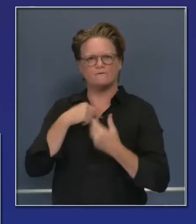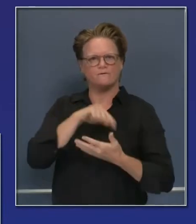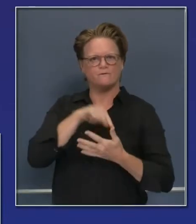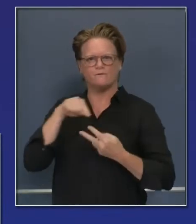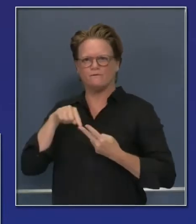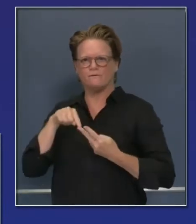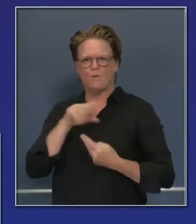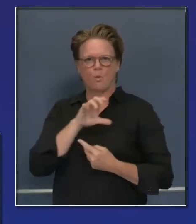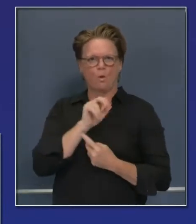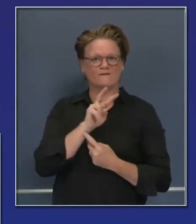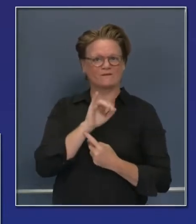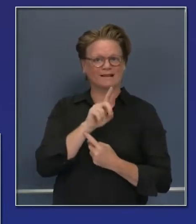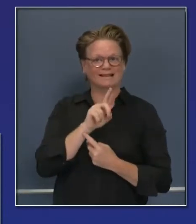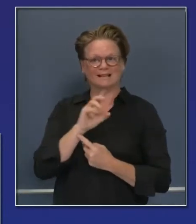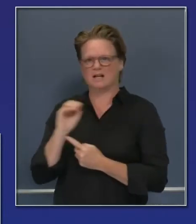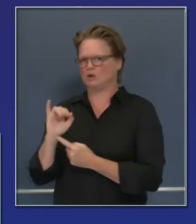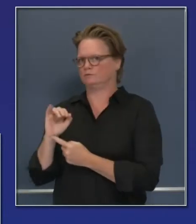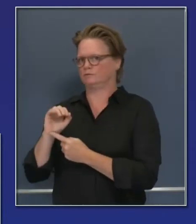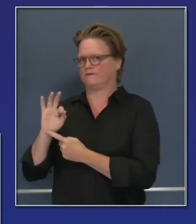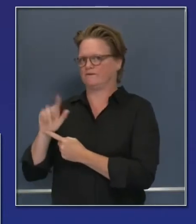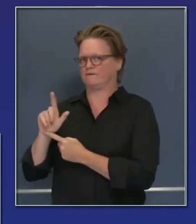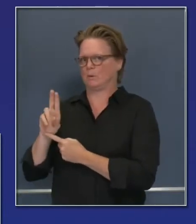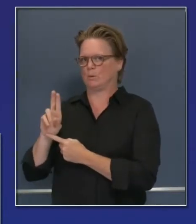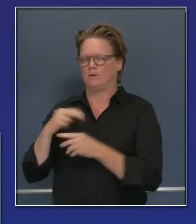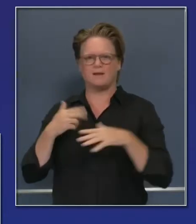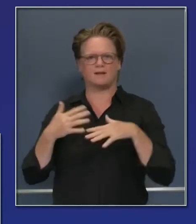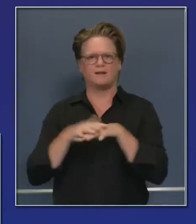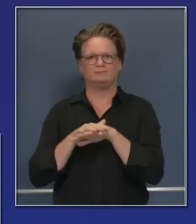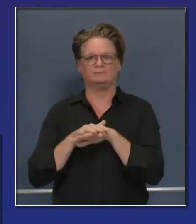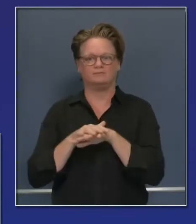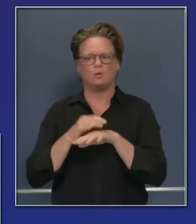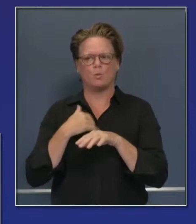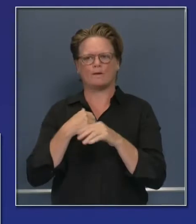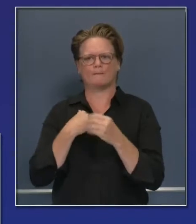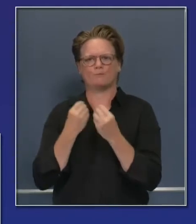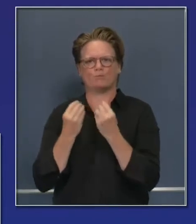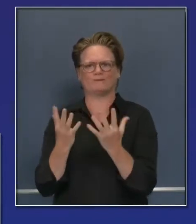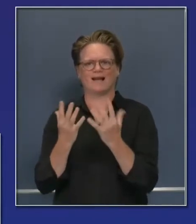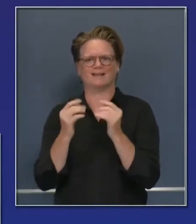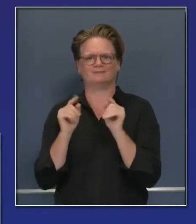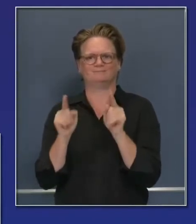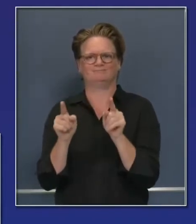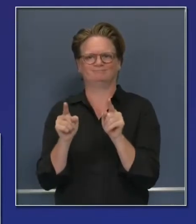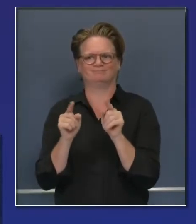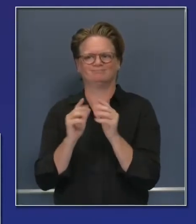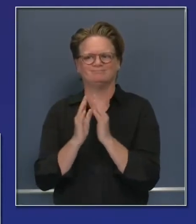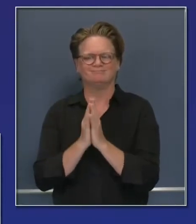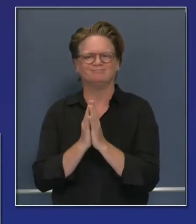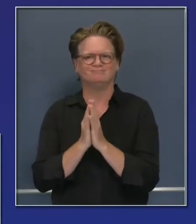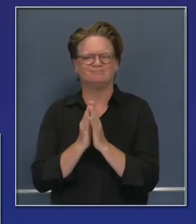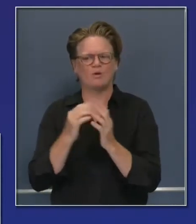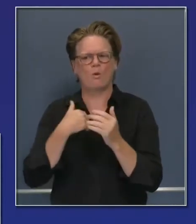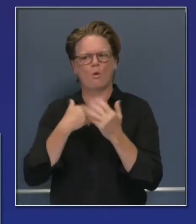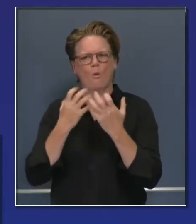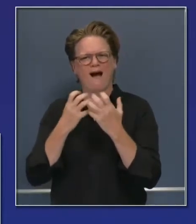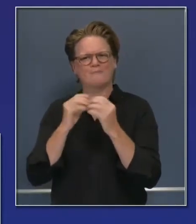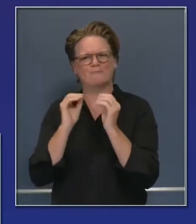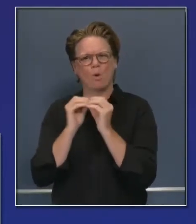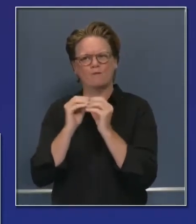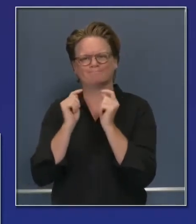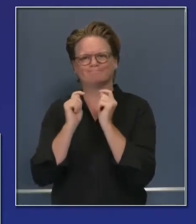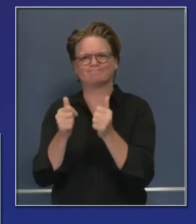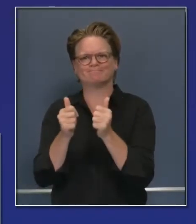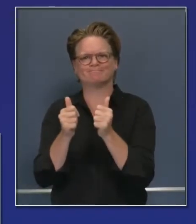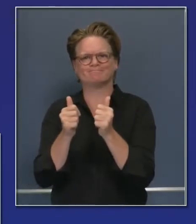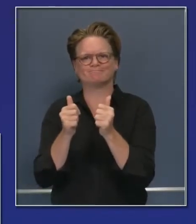provide guarantees in terms of turn around time for results, and ultimately to drive down the cost for everybody.